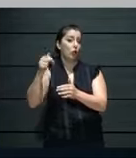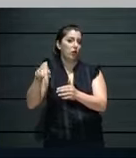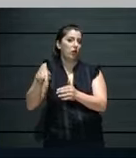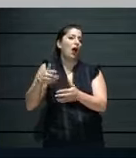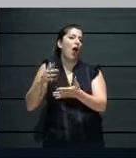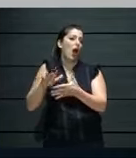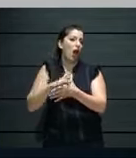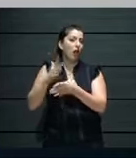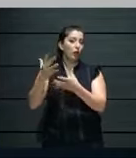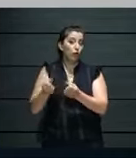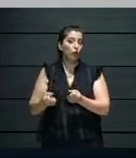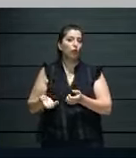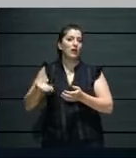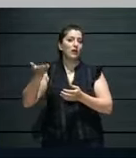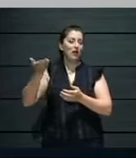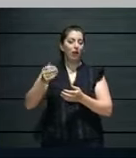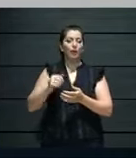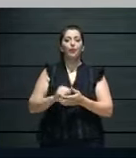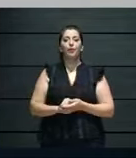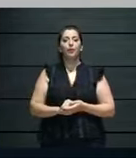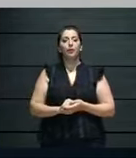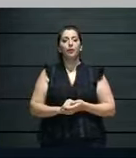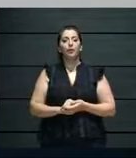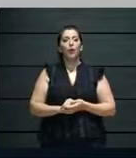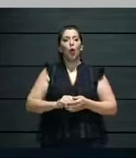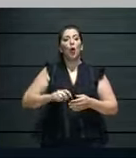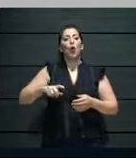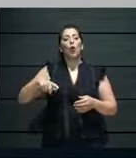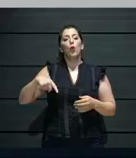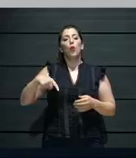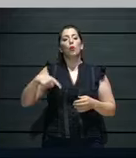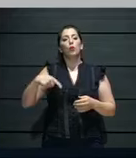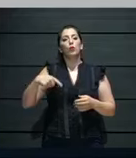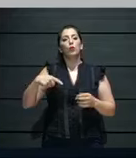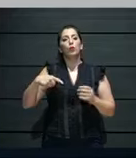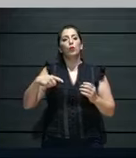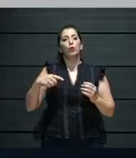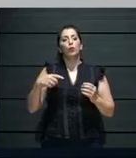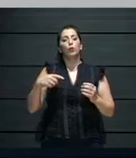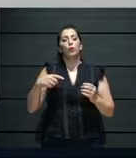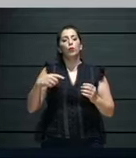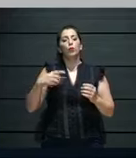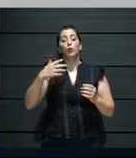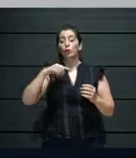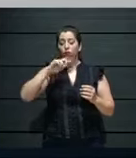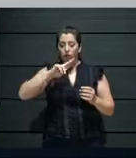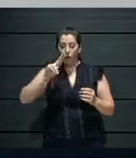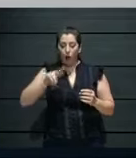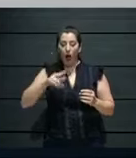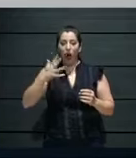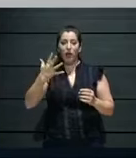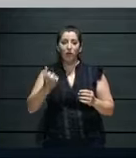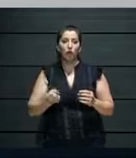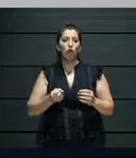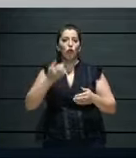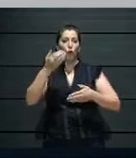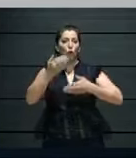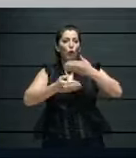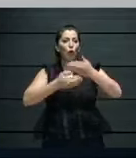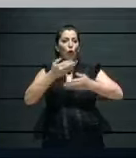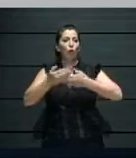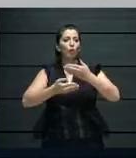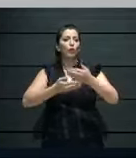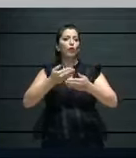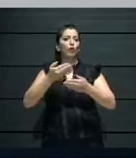we will, um, we, we, we, have to, um, we have to keep working, um, on the online